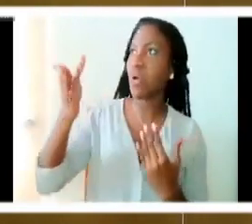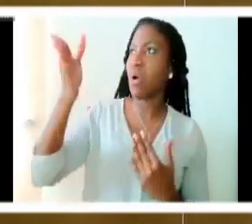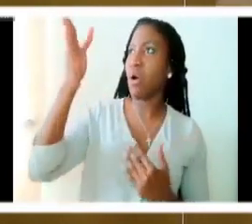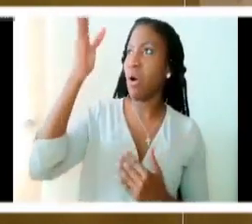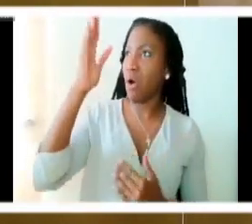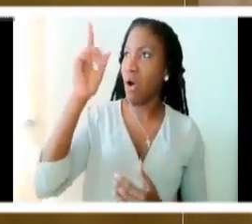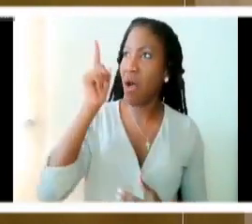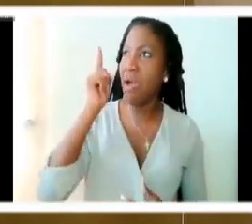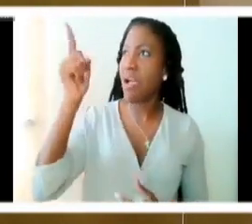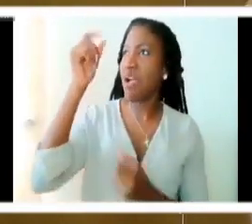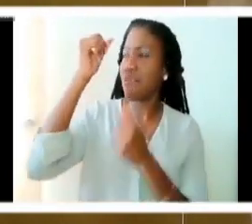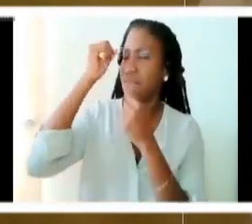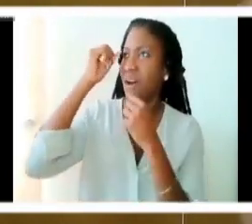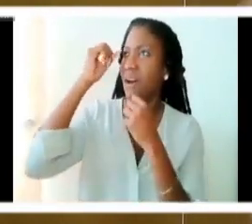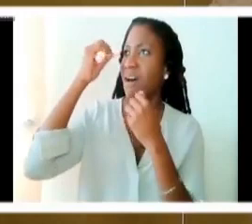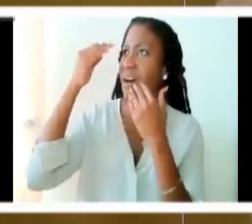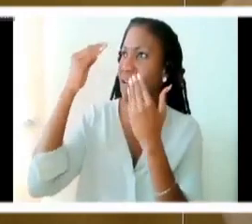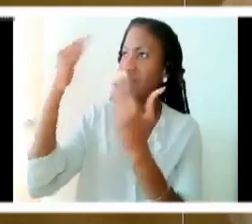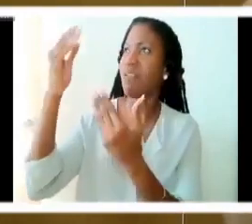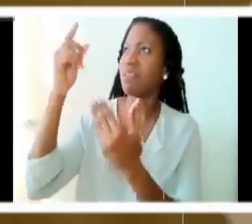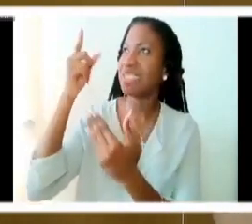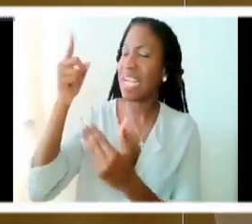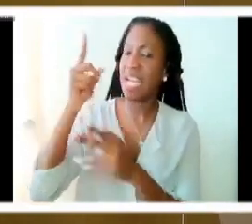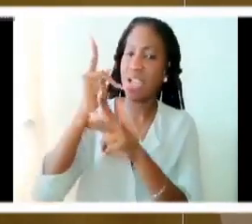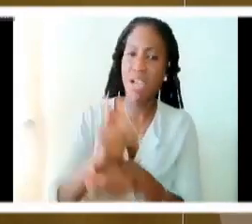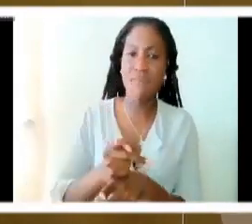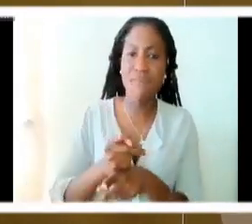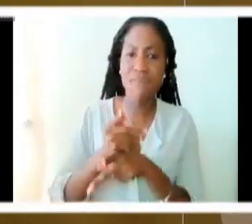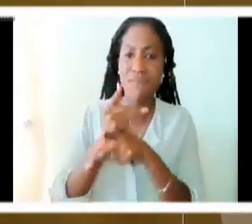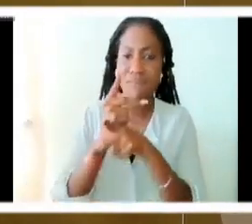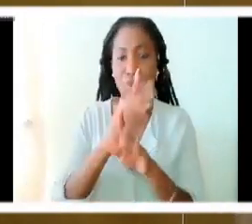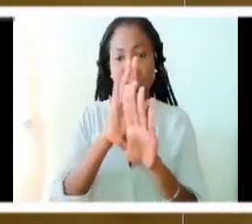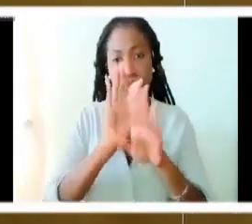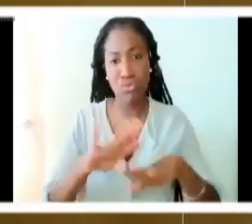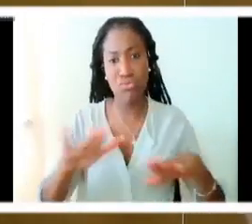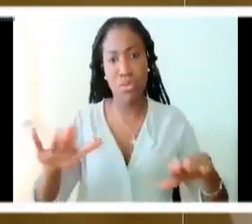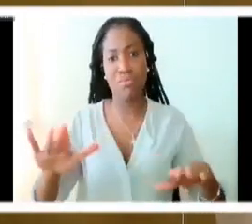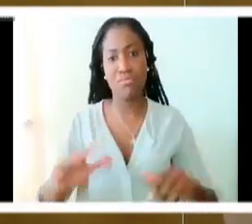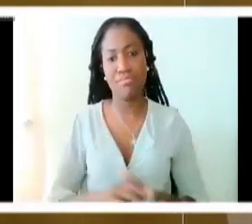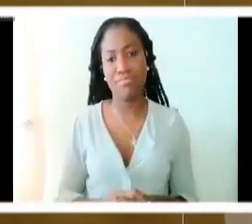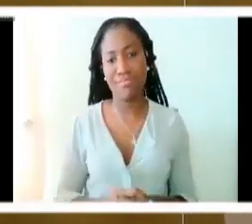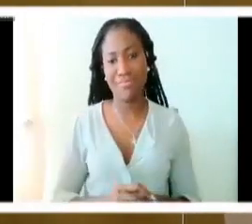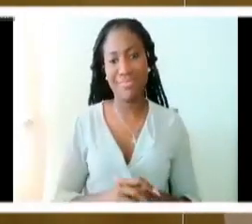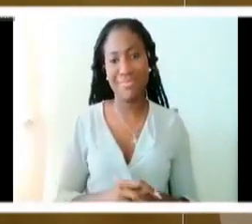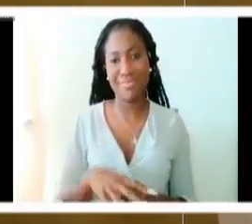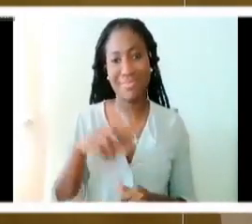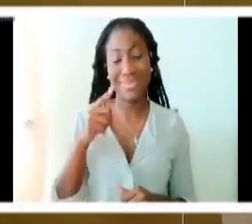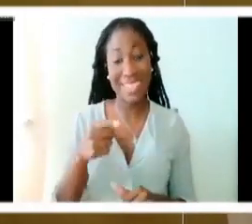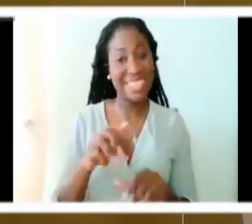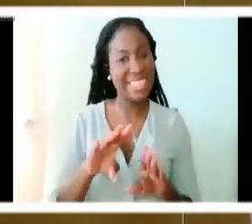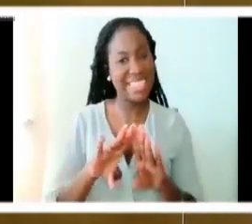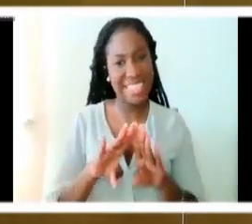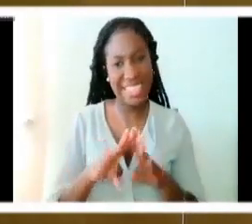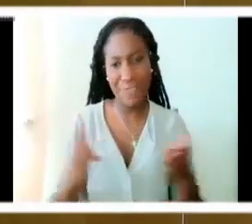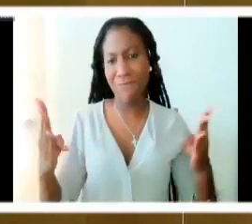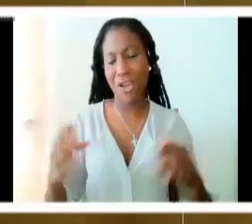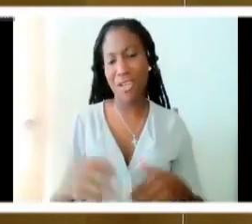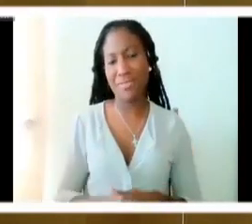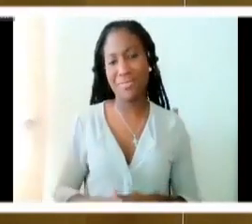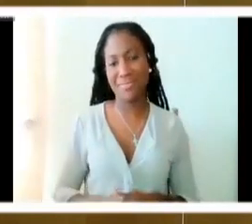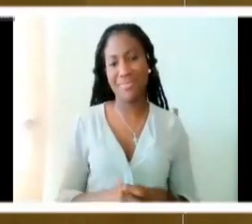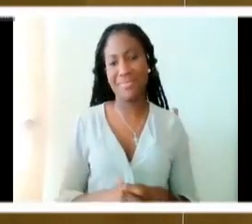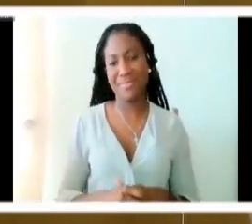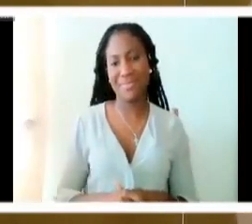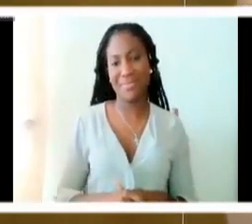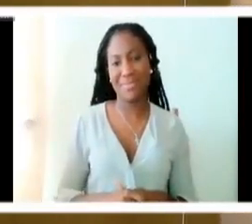loving Father who takes care of His children. That is different. So what is the doctrine of the